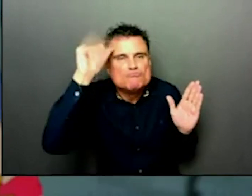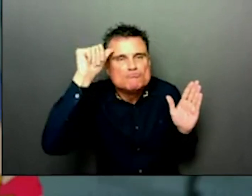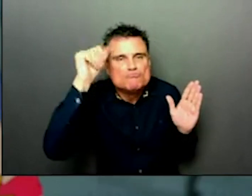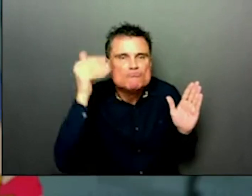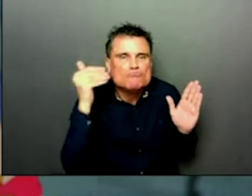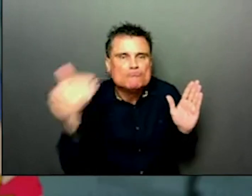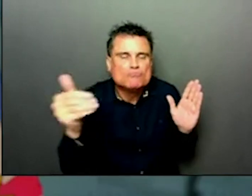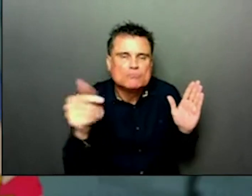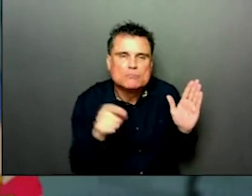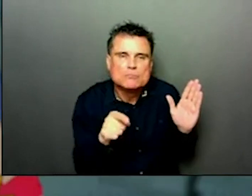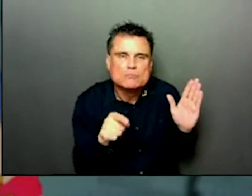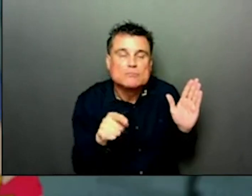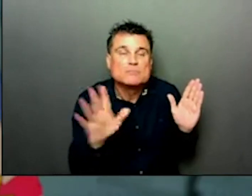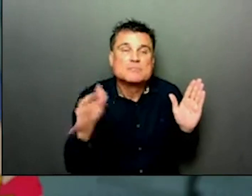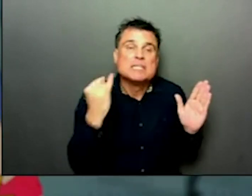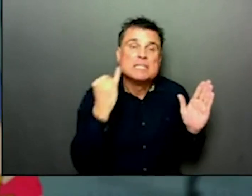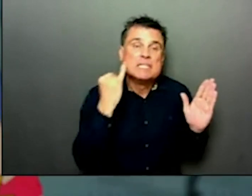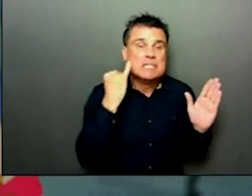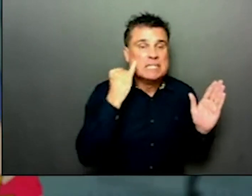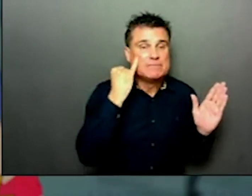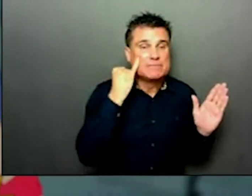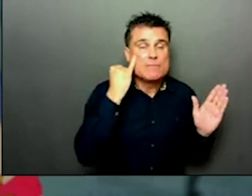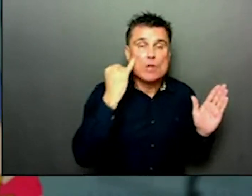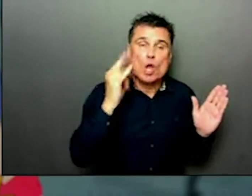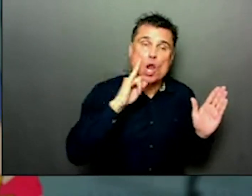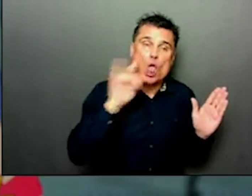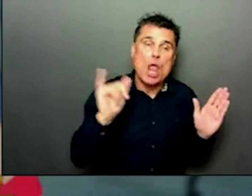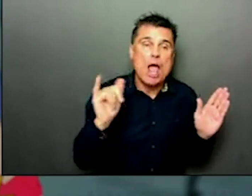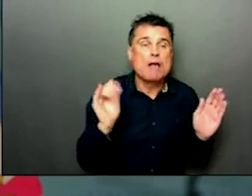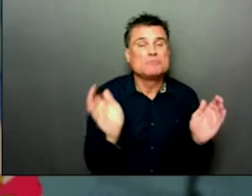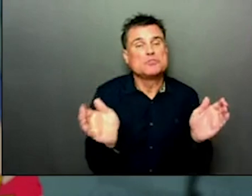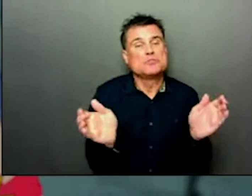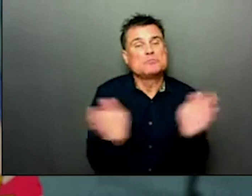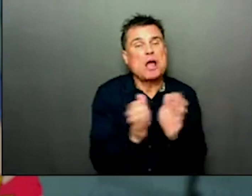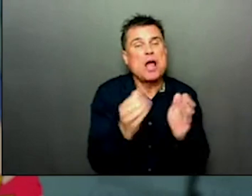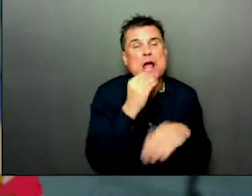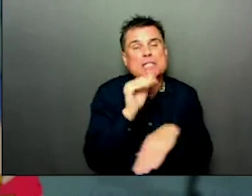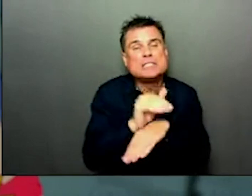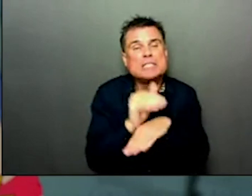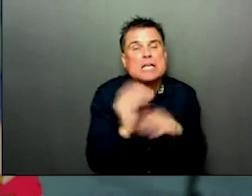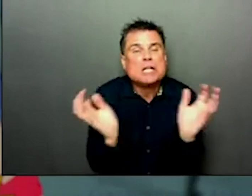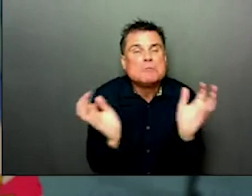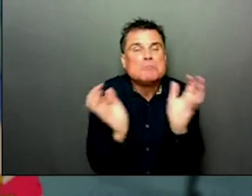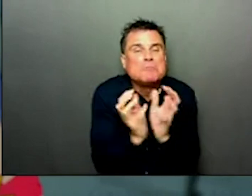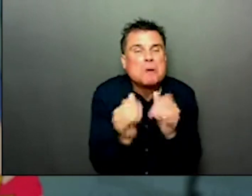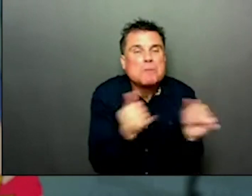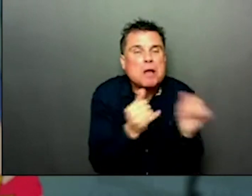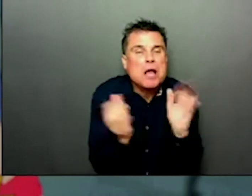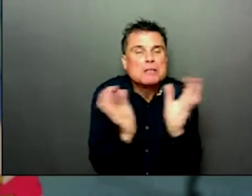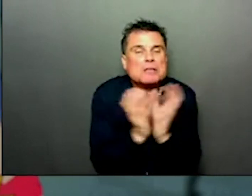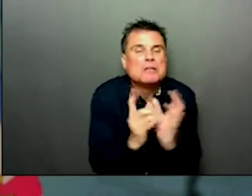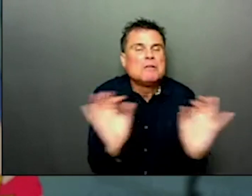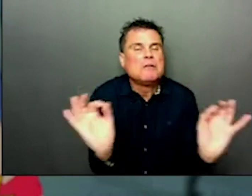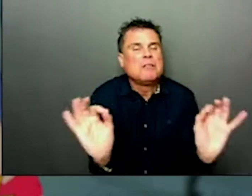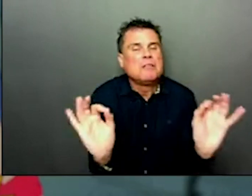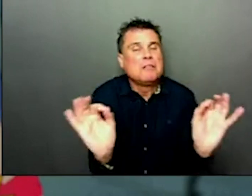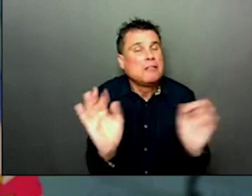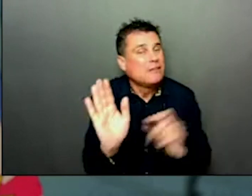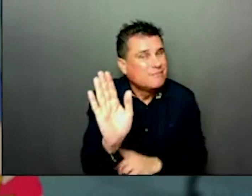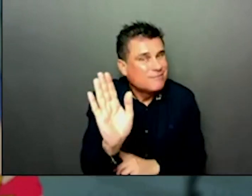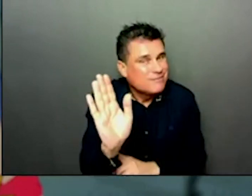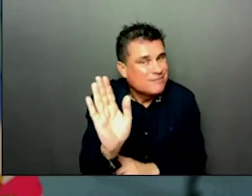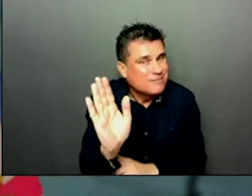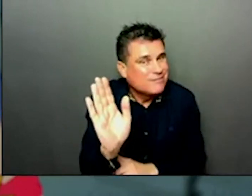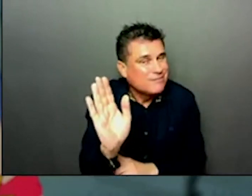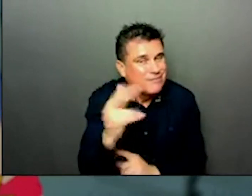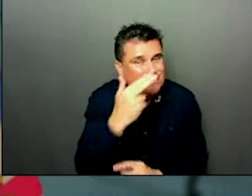work, pass it on inadvertently to people at work. So those chains of transmission are still happening. I think what